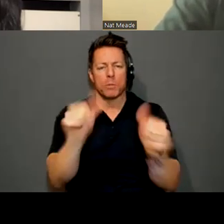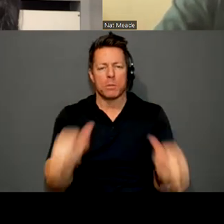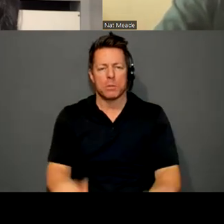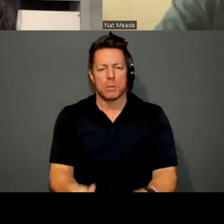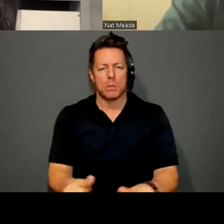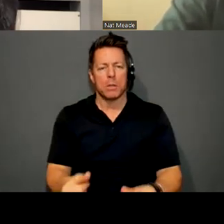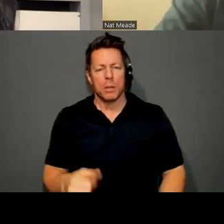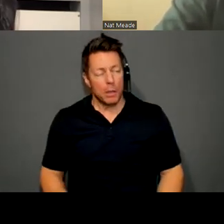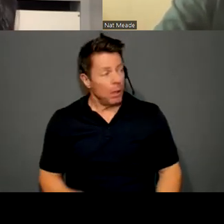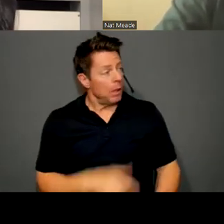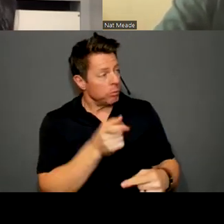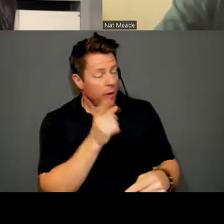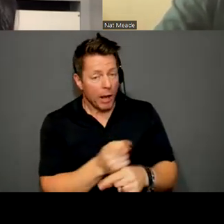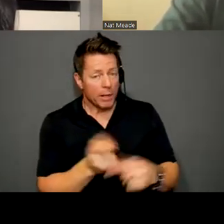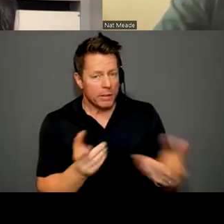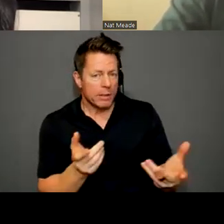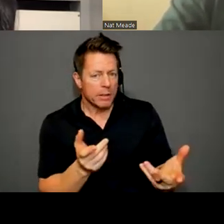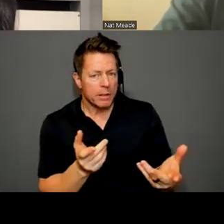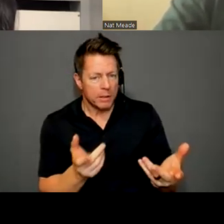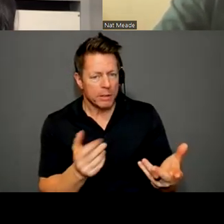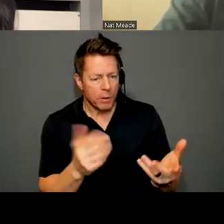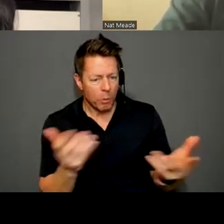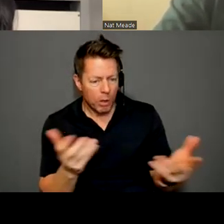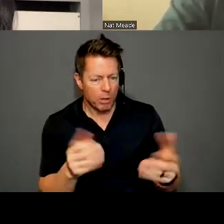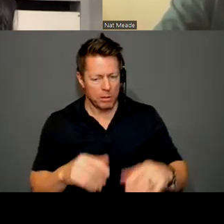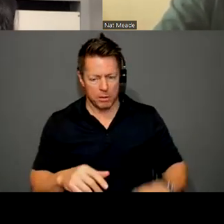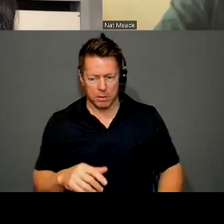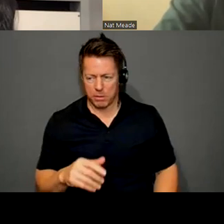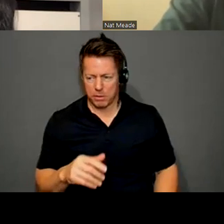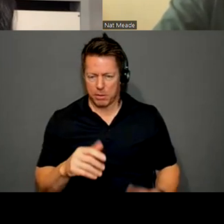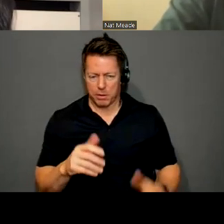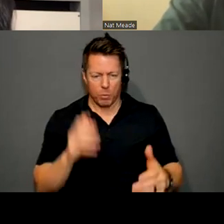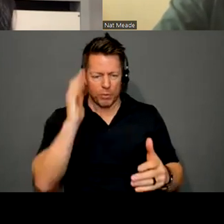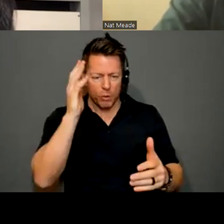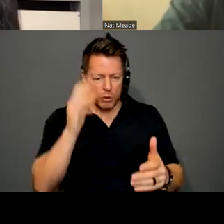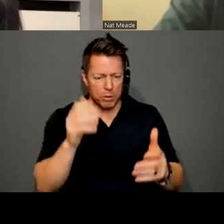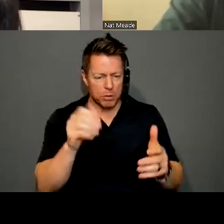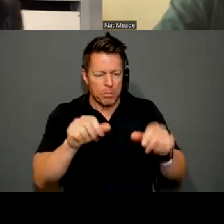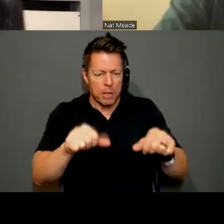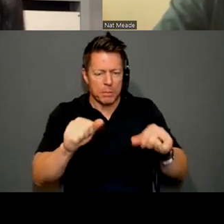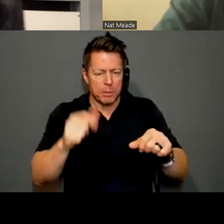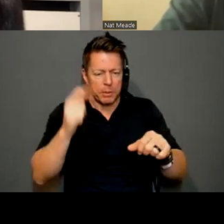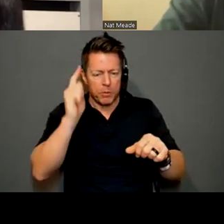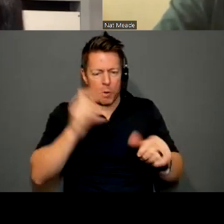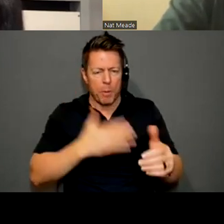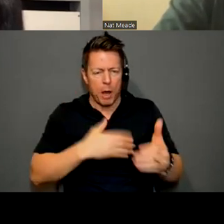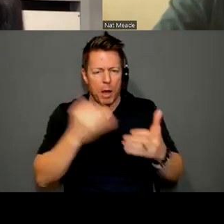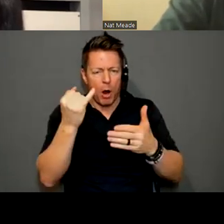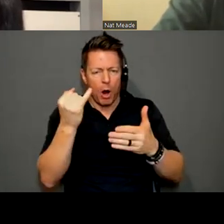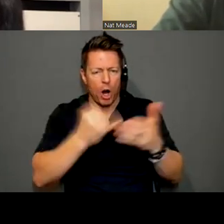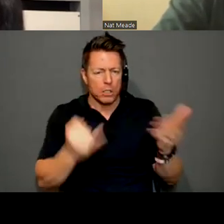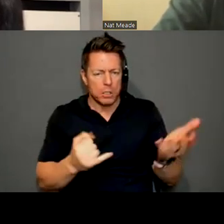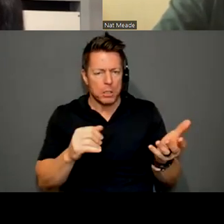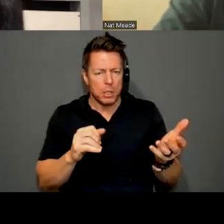I've also thought like what possibilities or what futures might exist for my work. When that line between